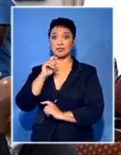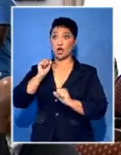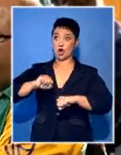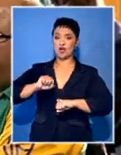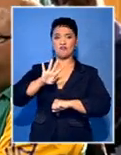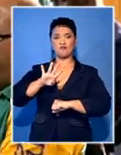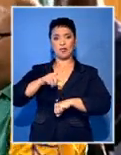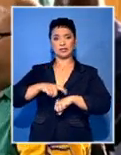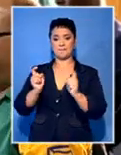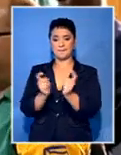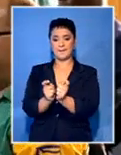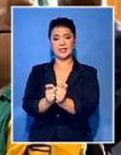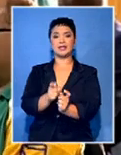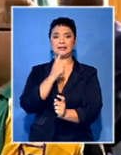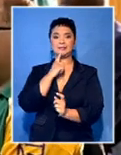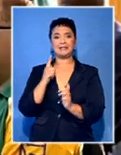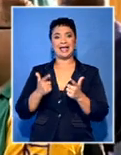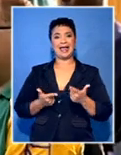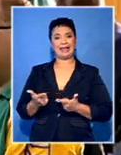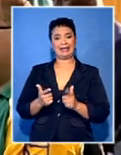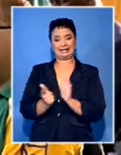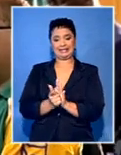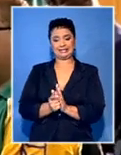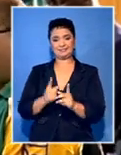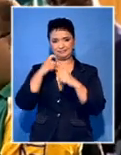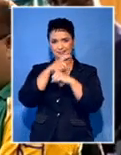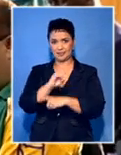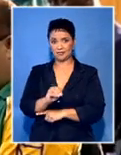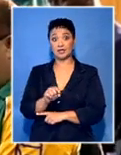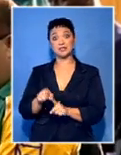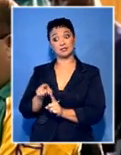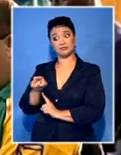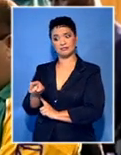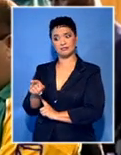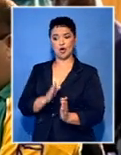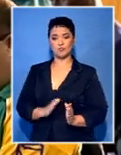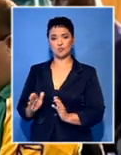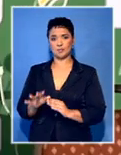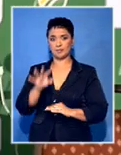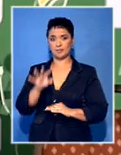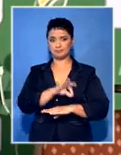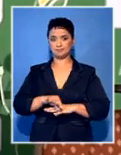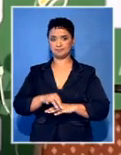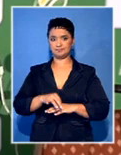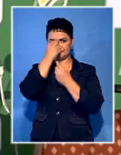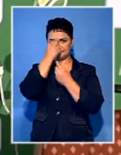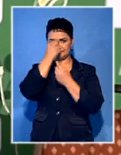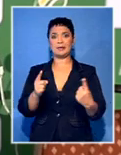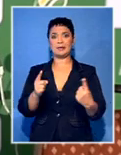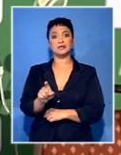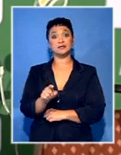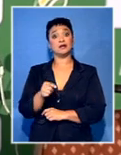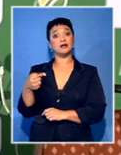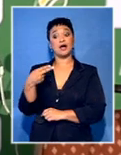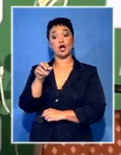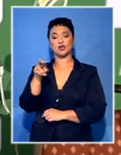series against South Africa could have legal implications and that Lohat was involved in preparing the statement. The cricket bus was